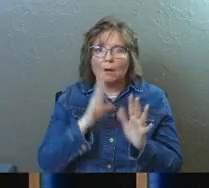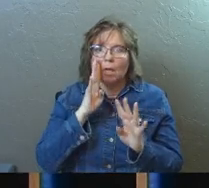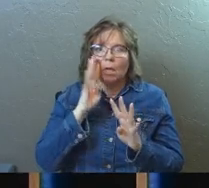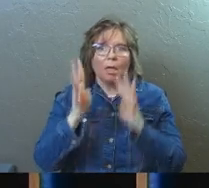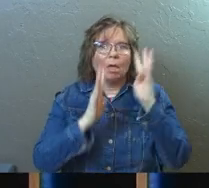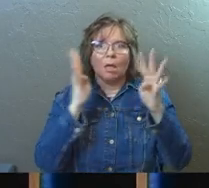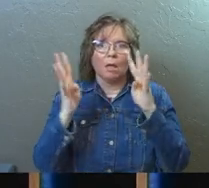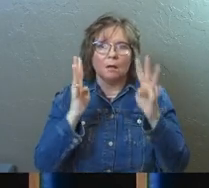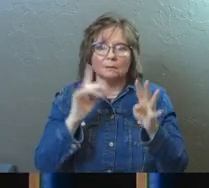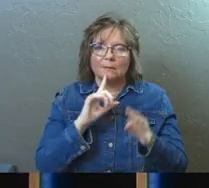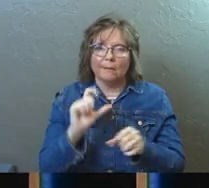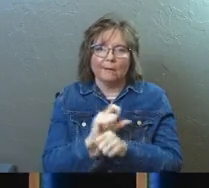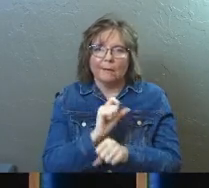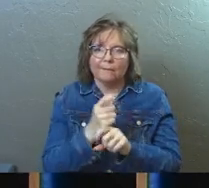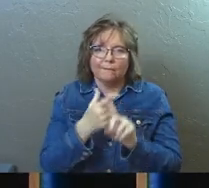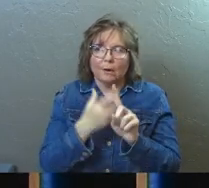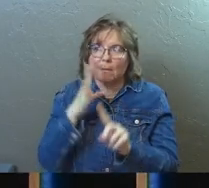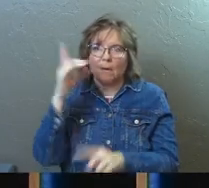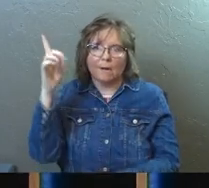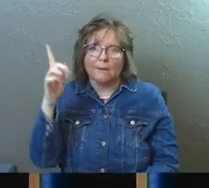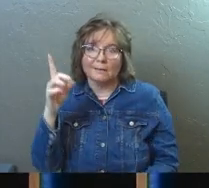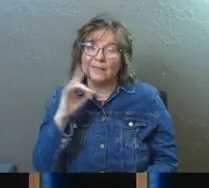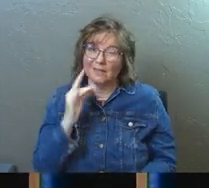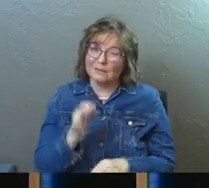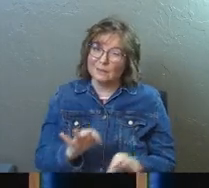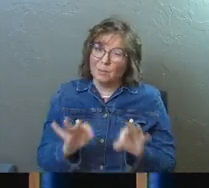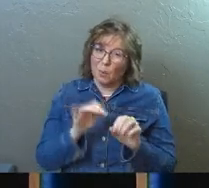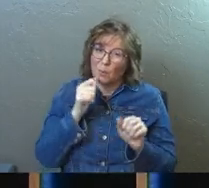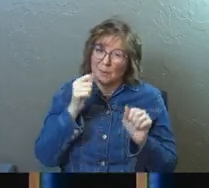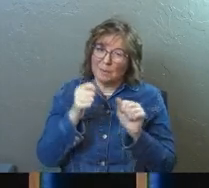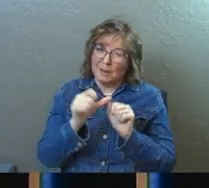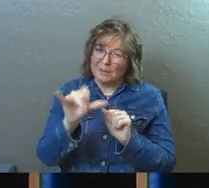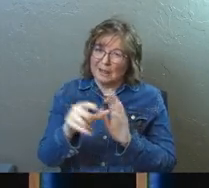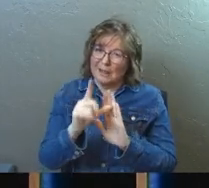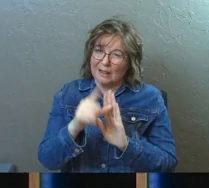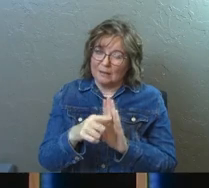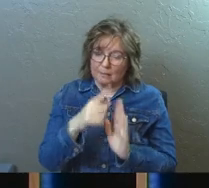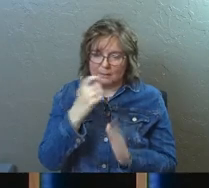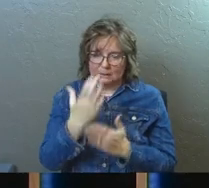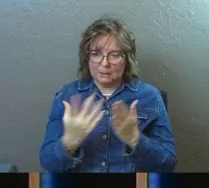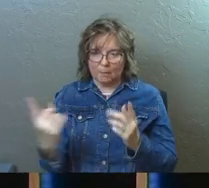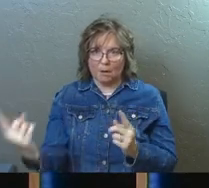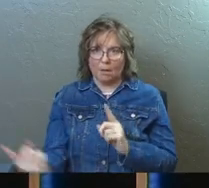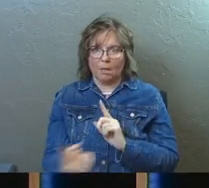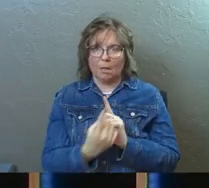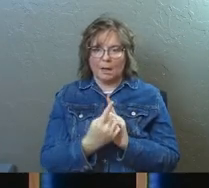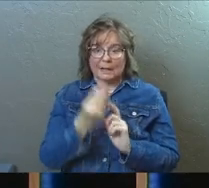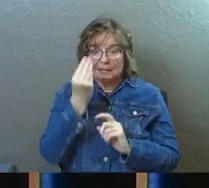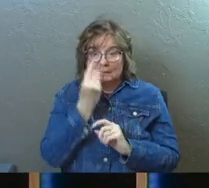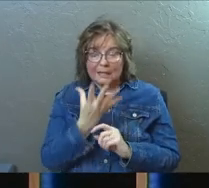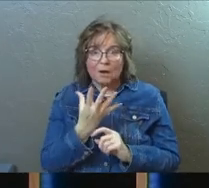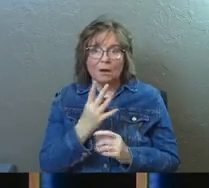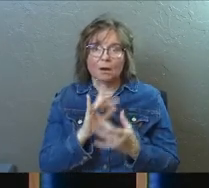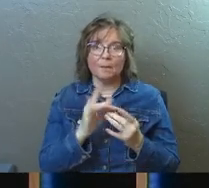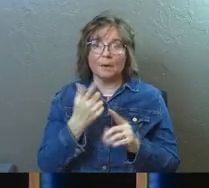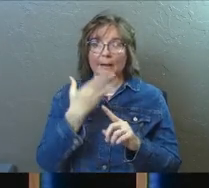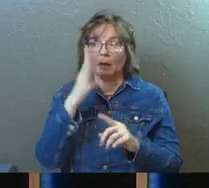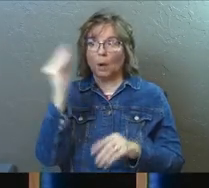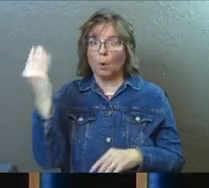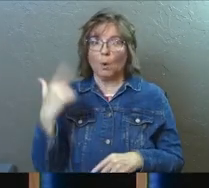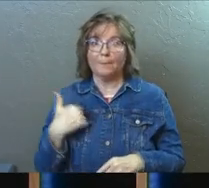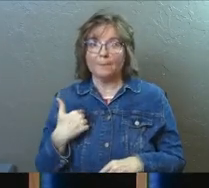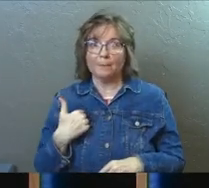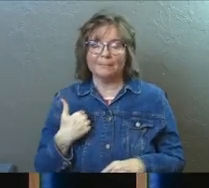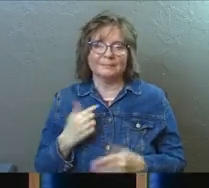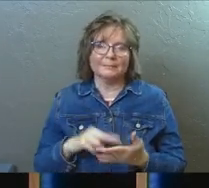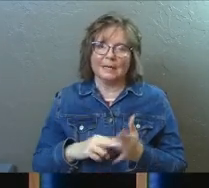prophecies that aren't actually from God, and that's important. Remember that later. Just because someone comes to you and tells you that they're speaking for God